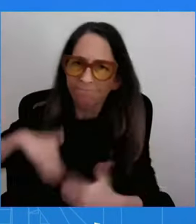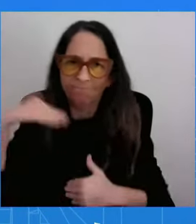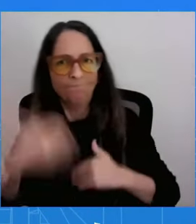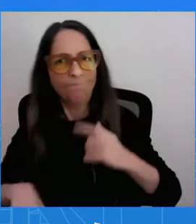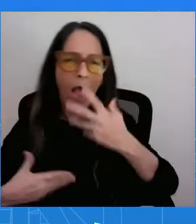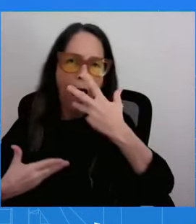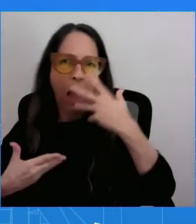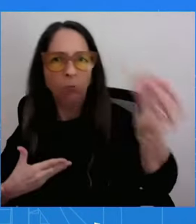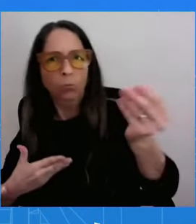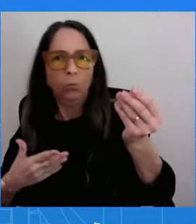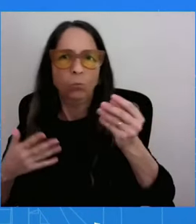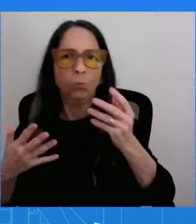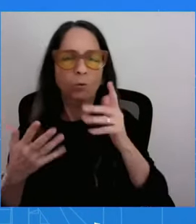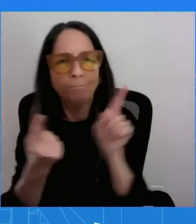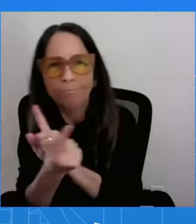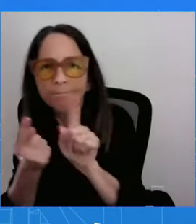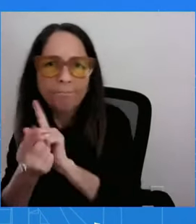thank you so much. Thanks, Karine. Thank you.